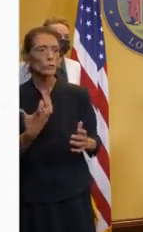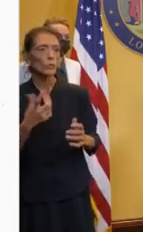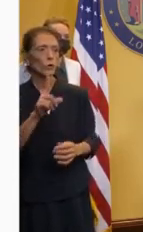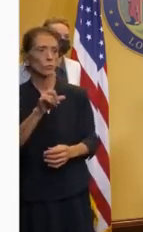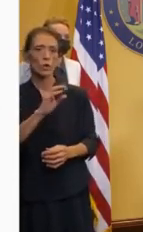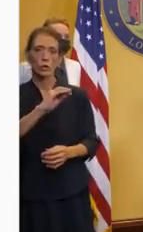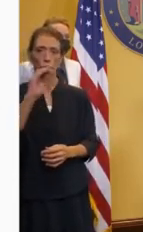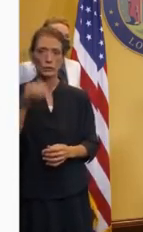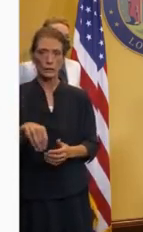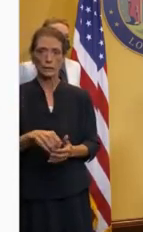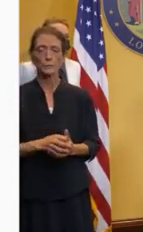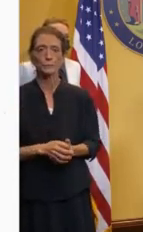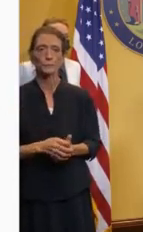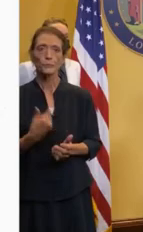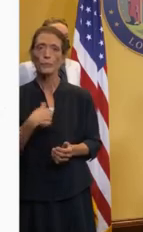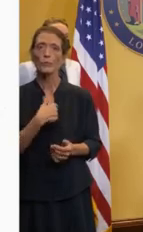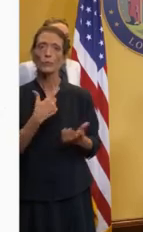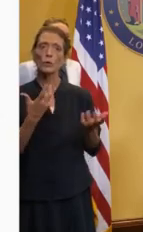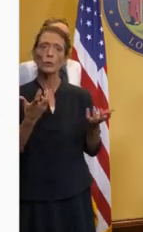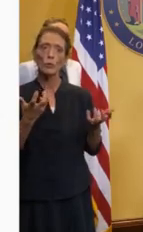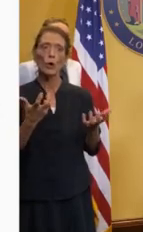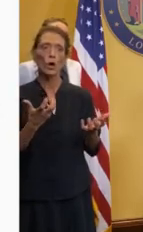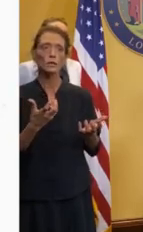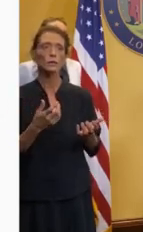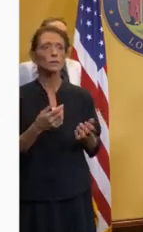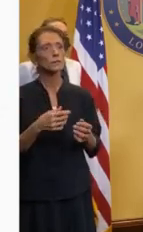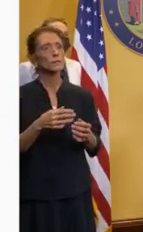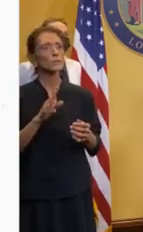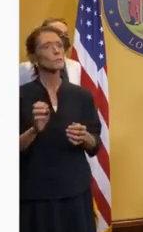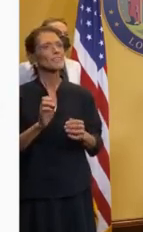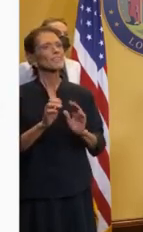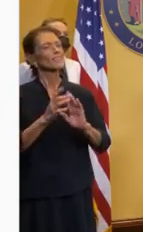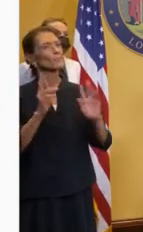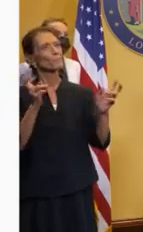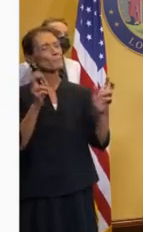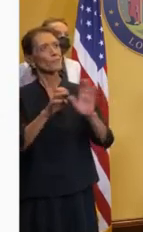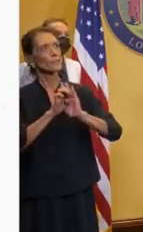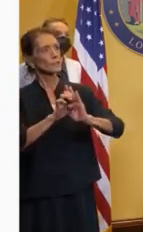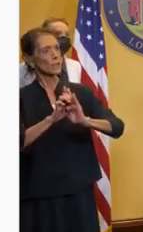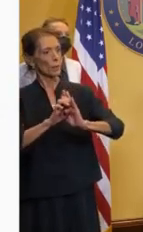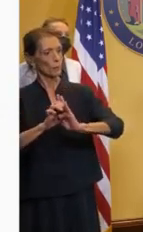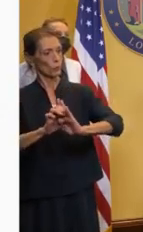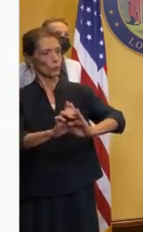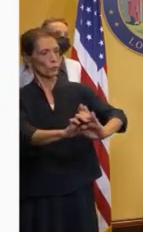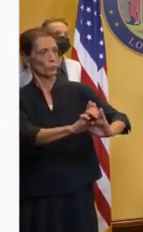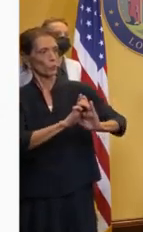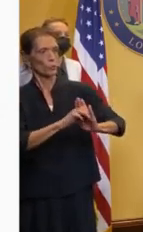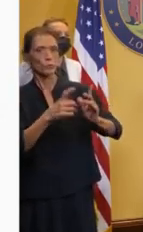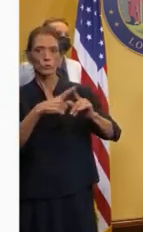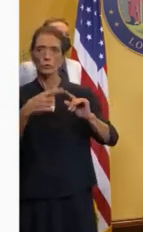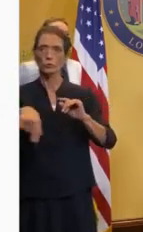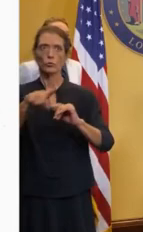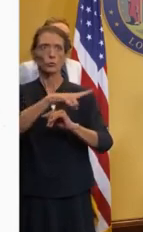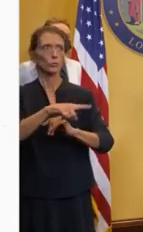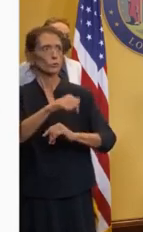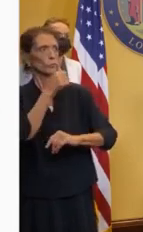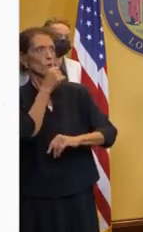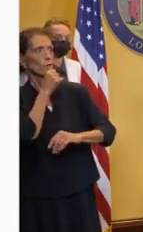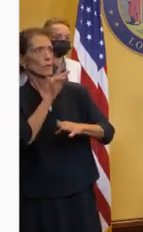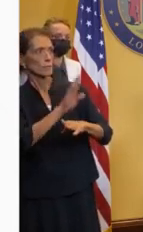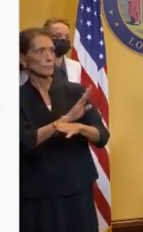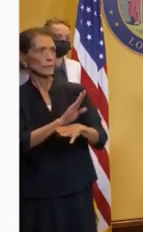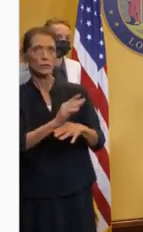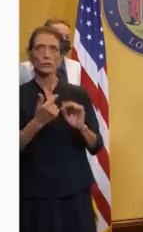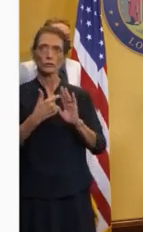100%. And we want to be the example for private industry as well